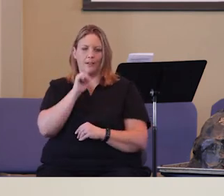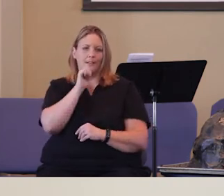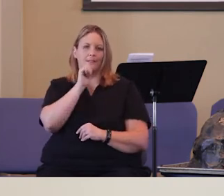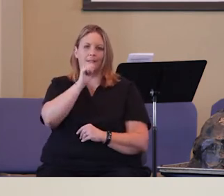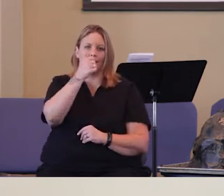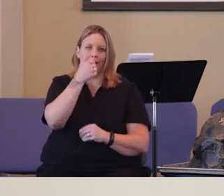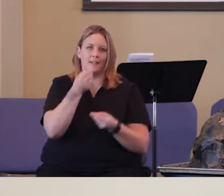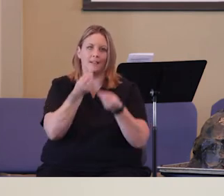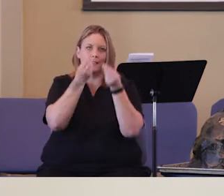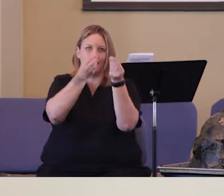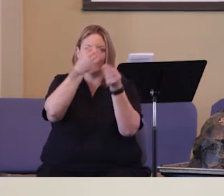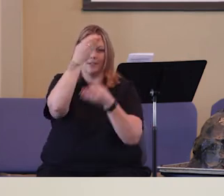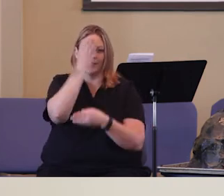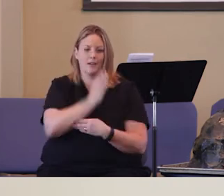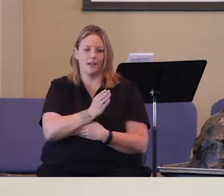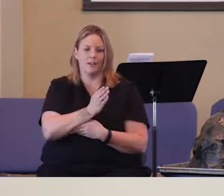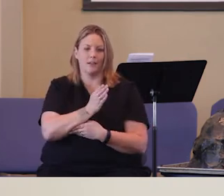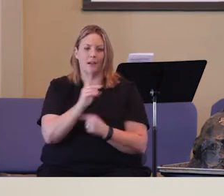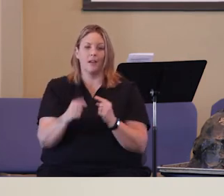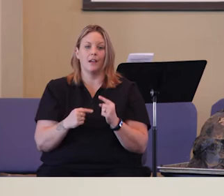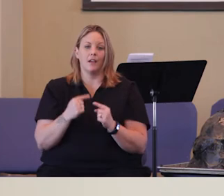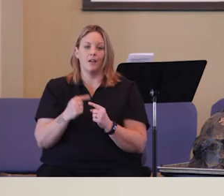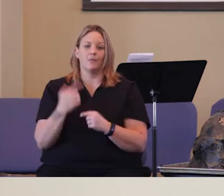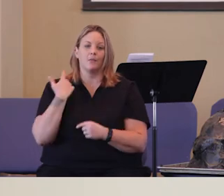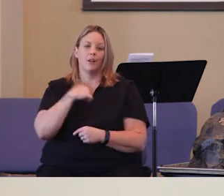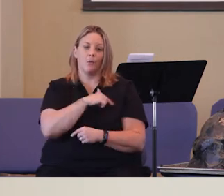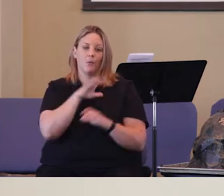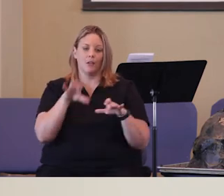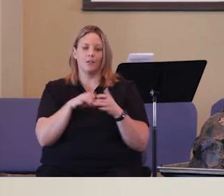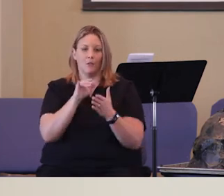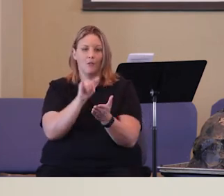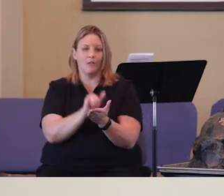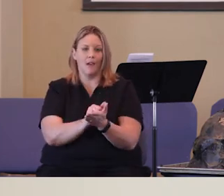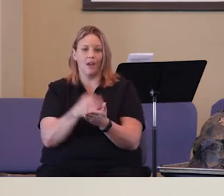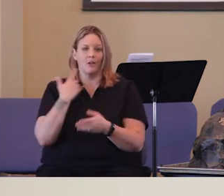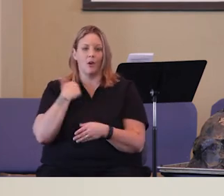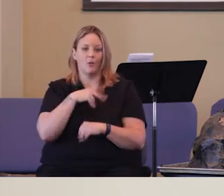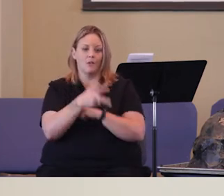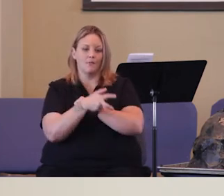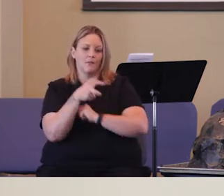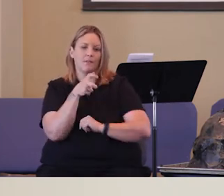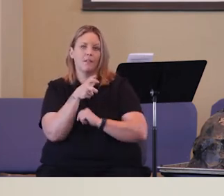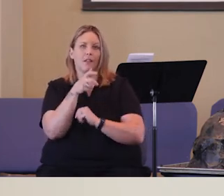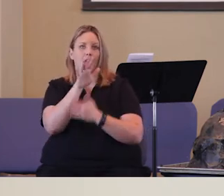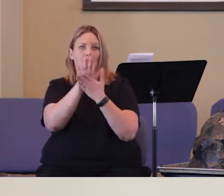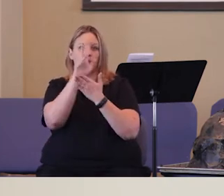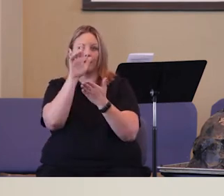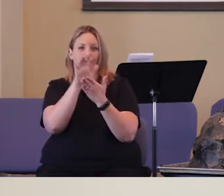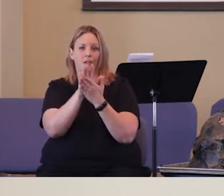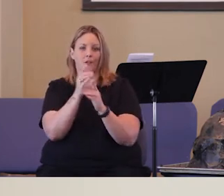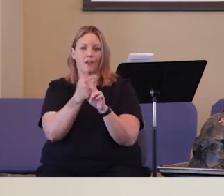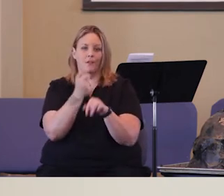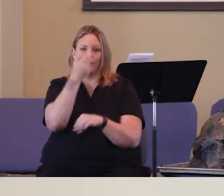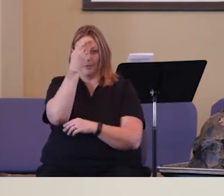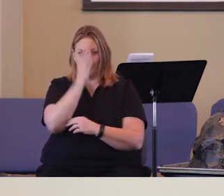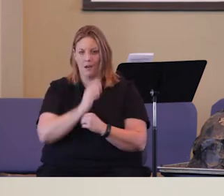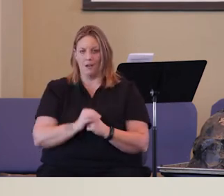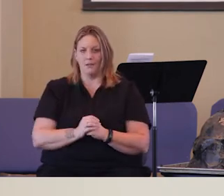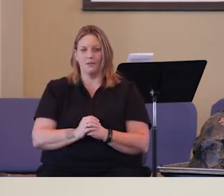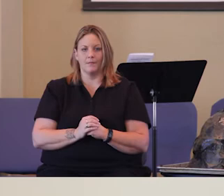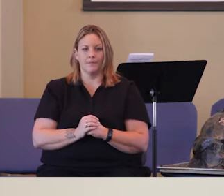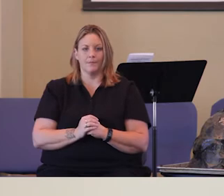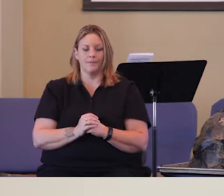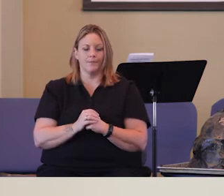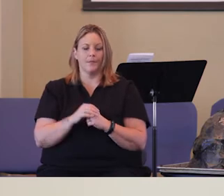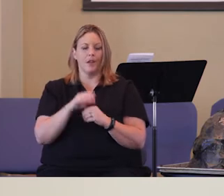took the credit for what was happening here instead of God. And when we do that, we're taking the glory away